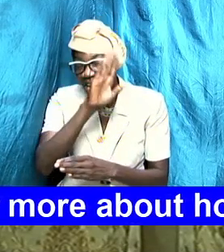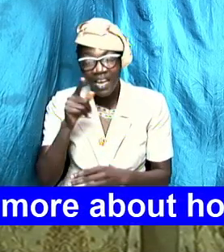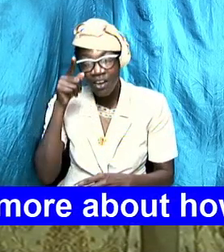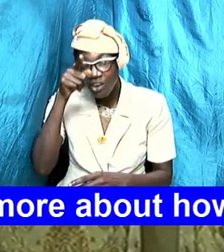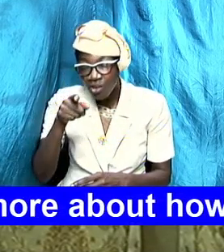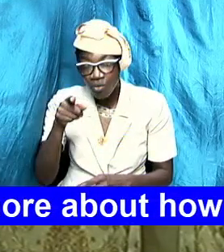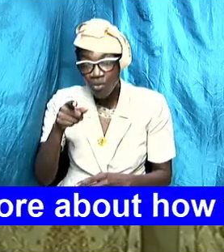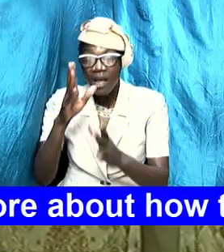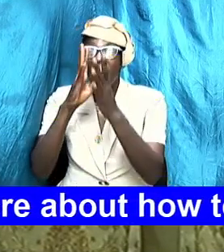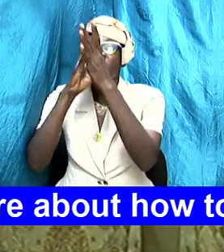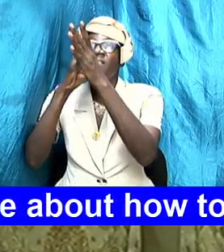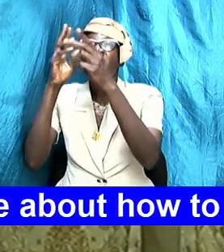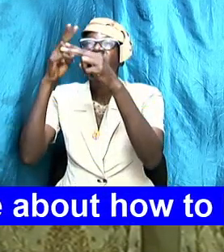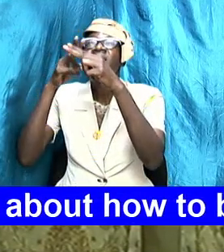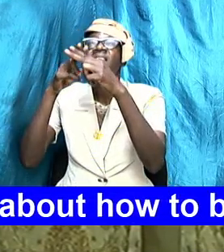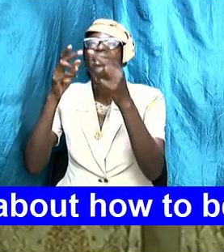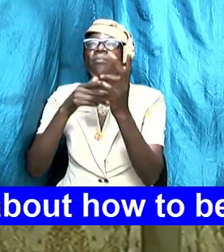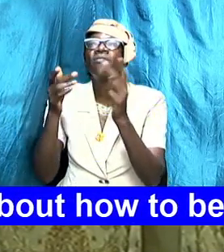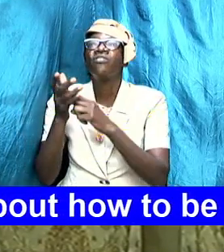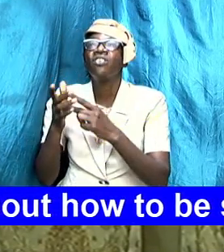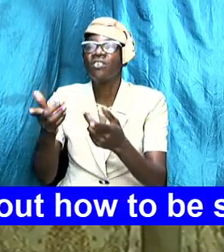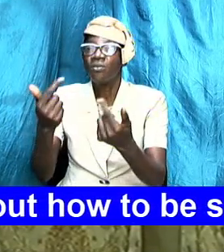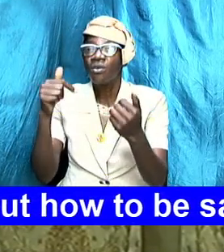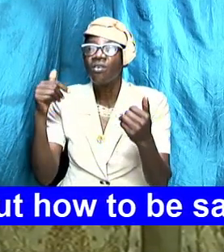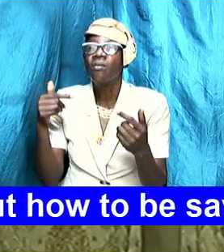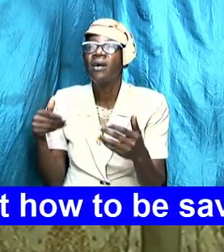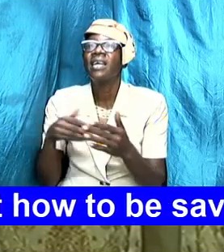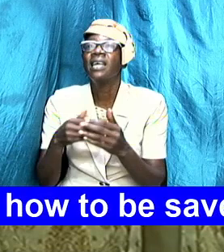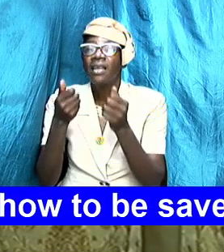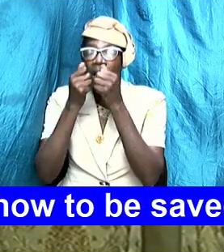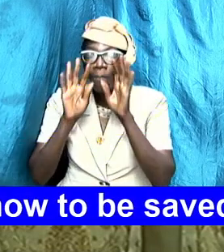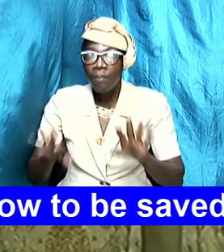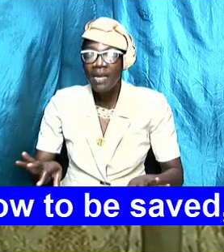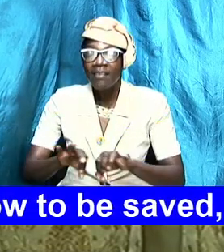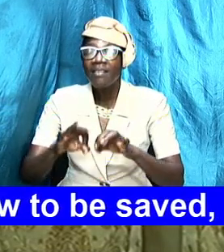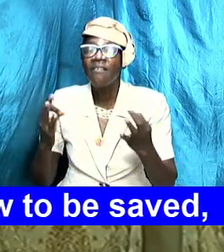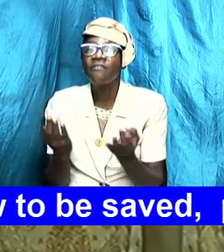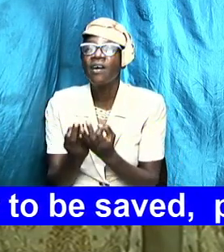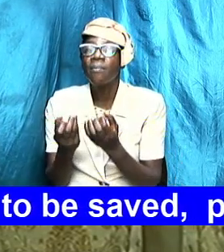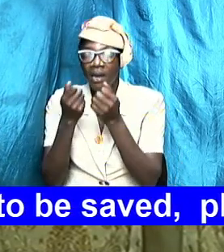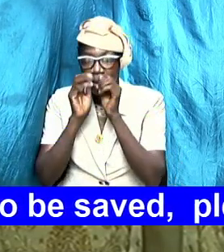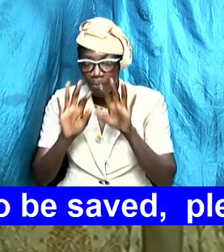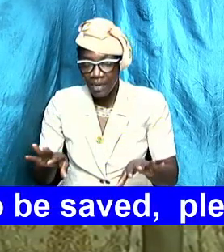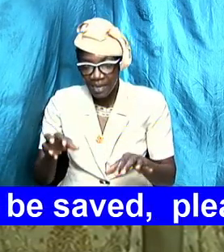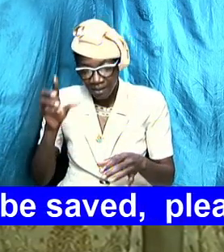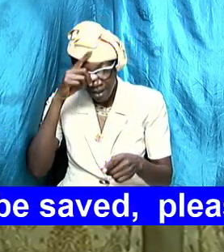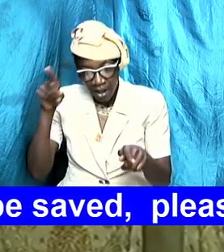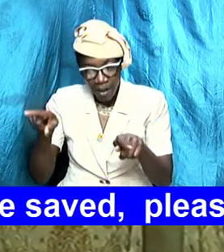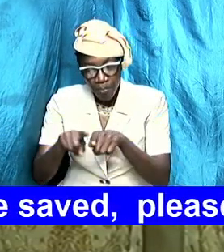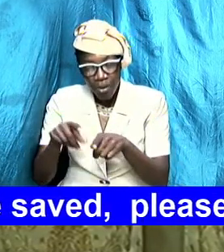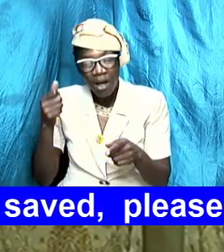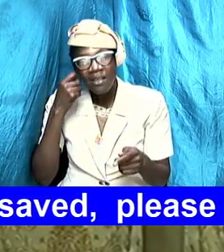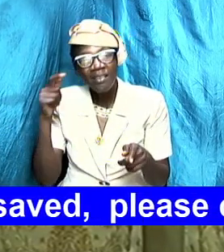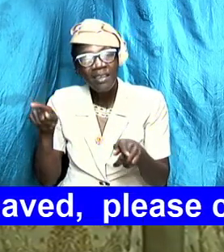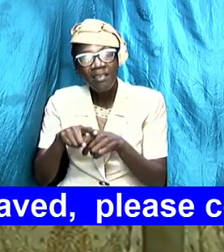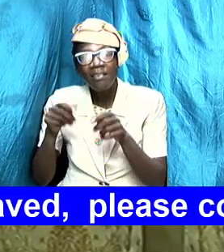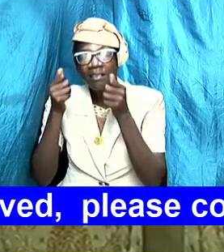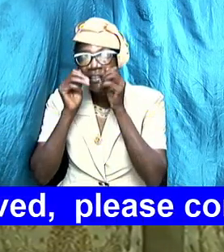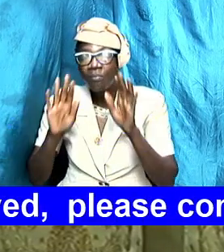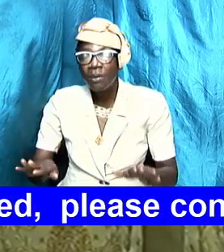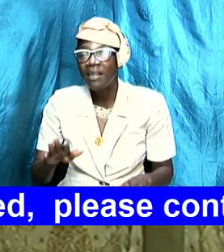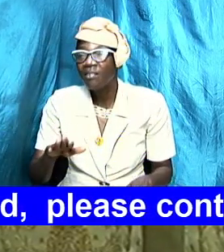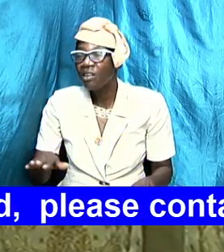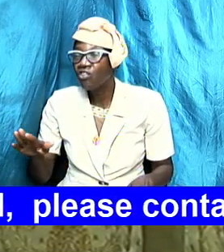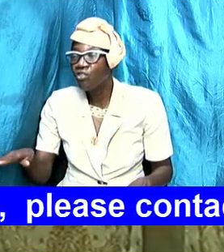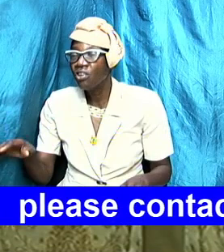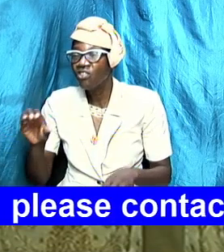come again and we thank you bless the family bless our brothers and sisters bless your children the church